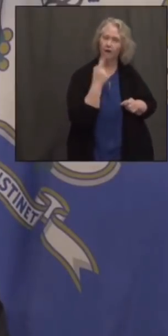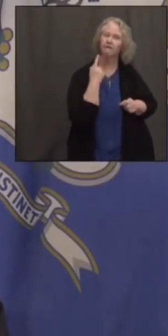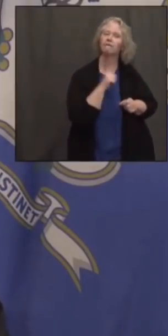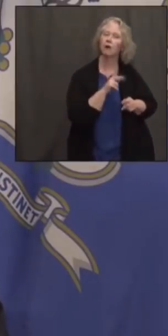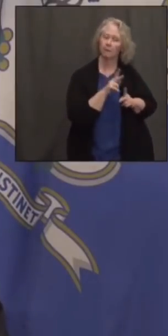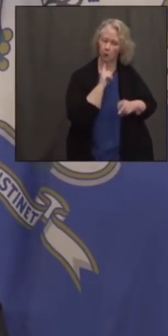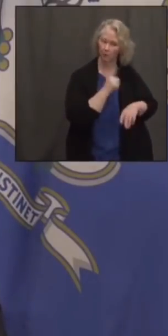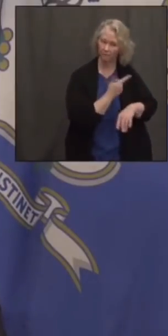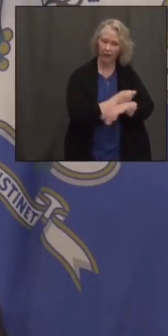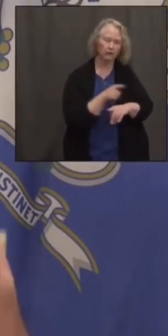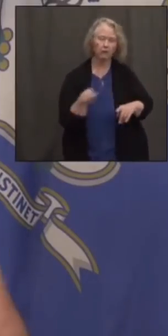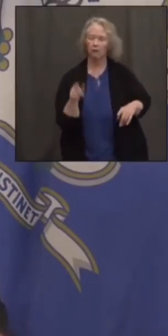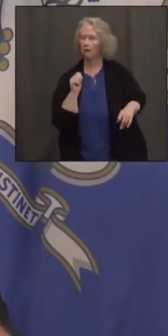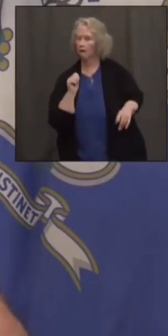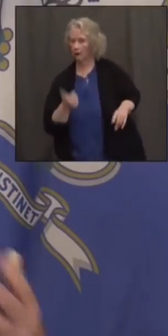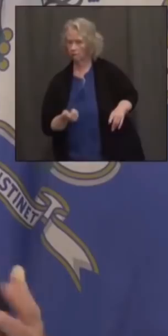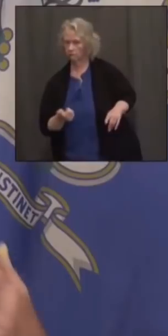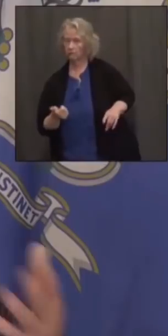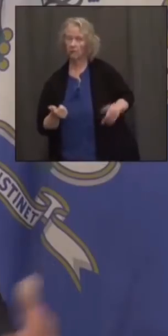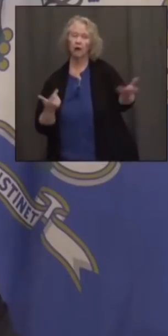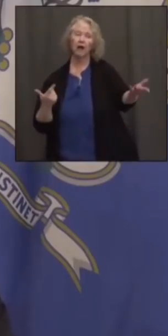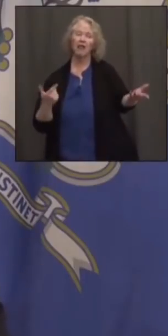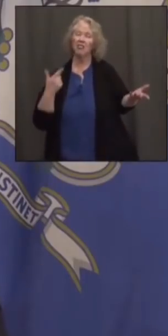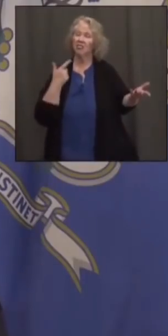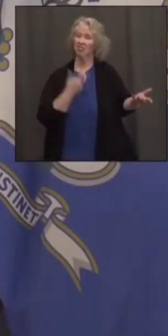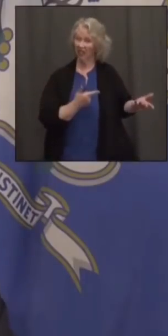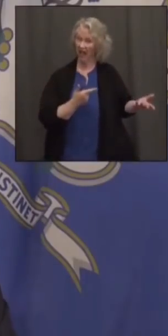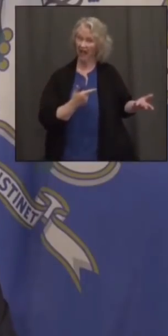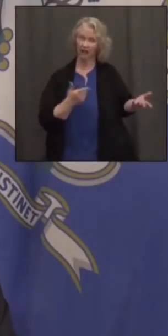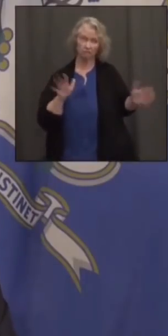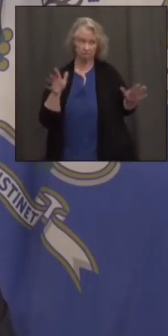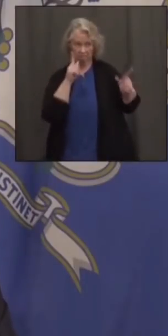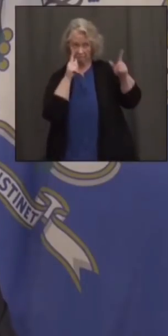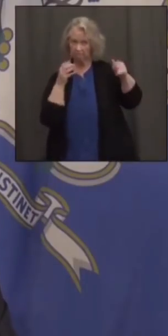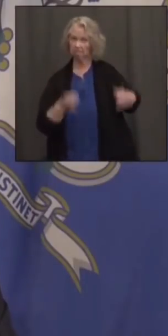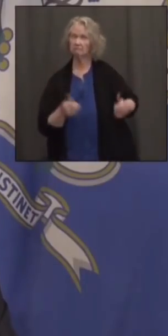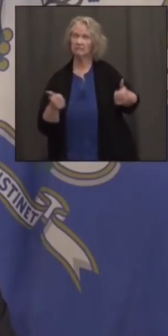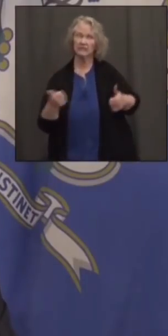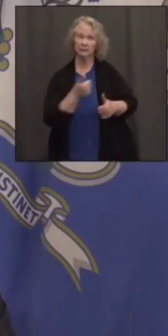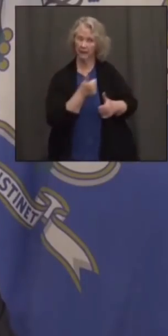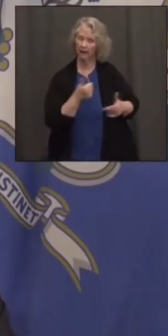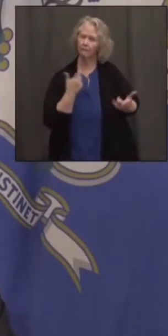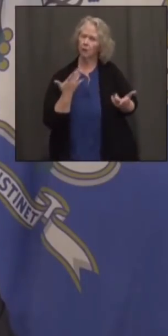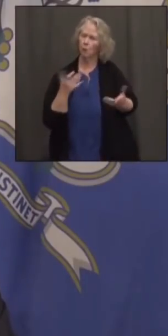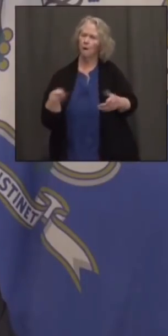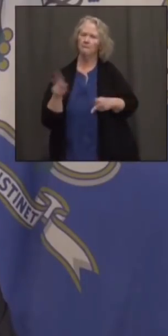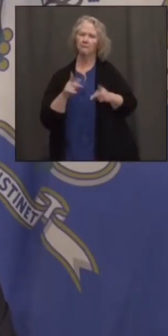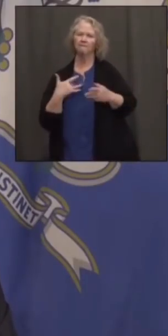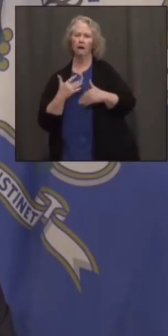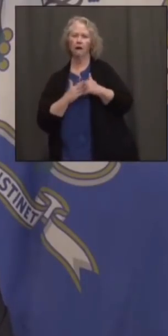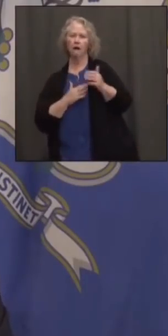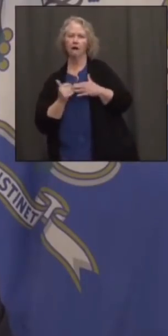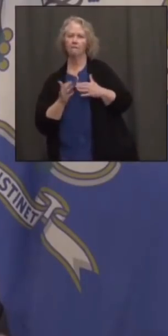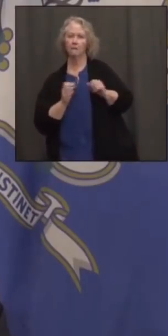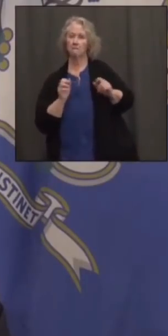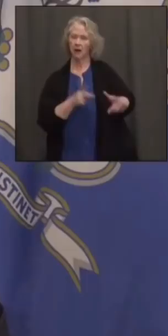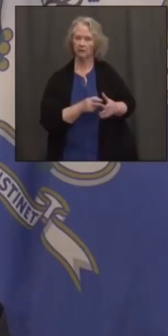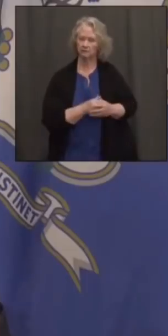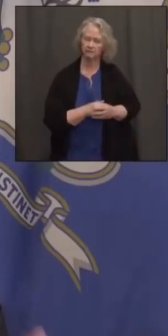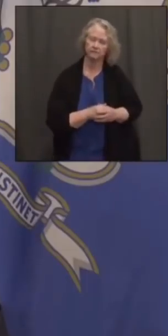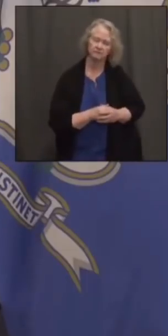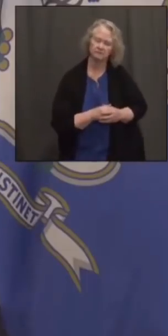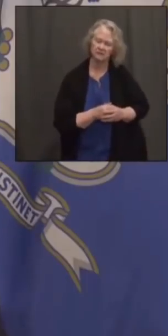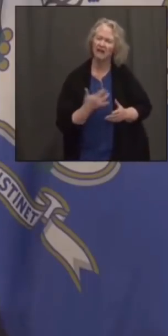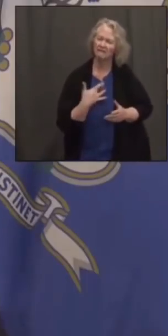as they see fit to make their customers feel more comfortable and confident going back. I think you're going to probably see some of the